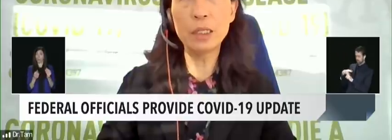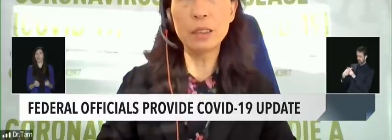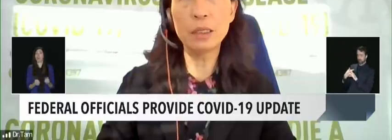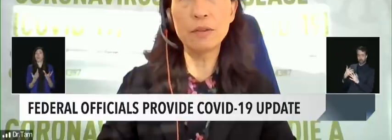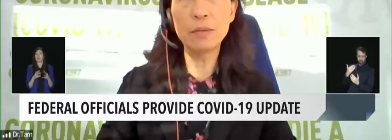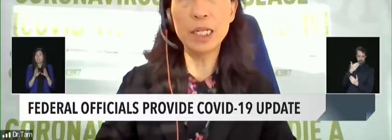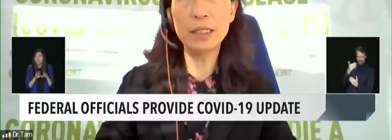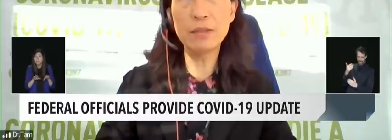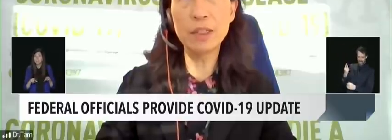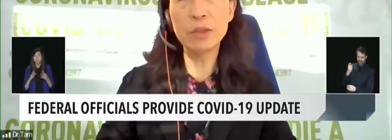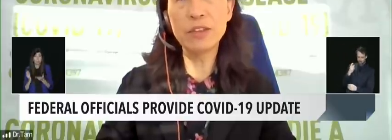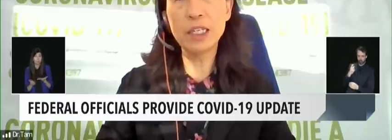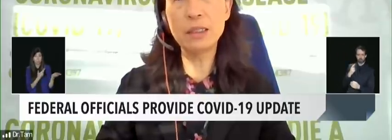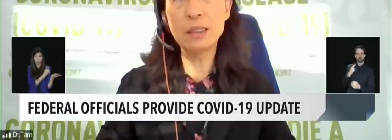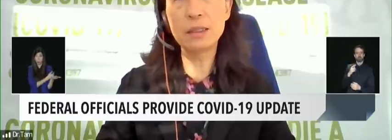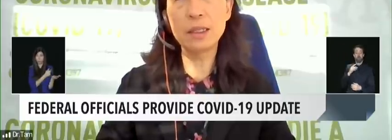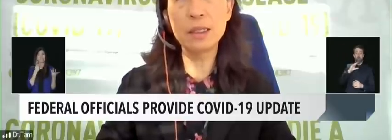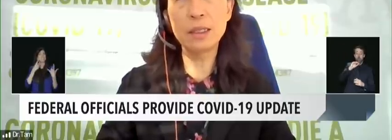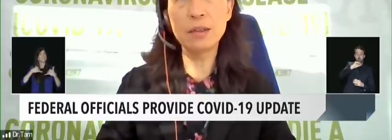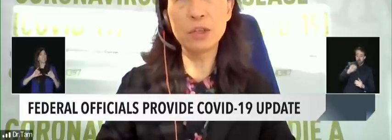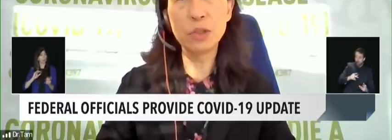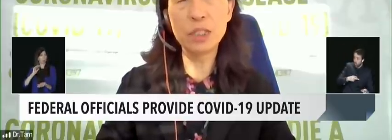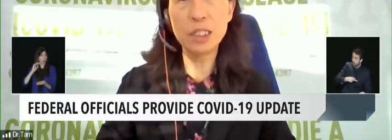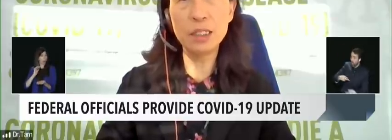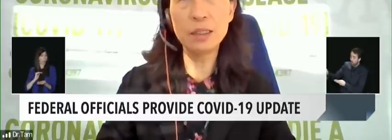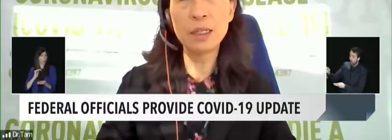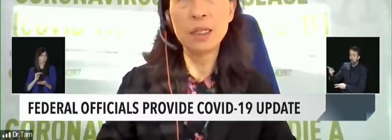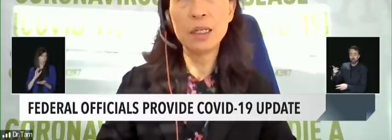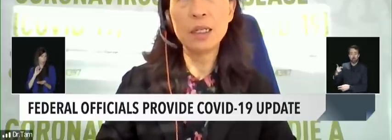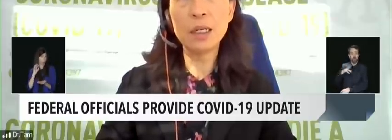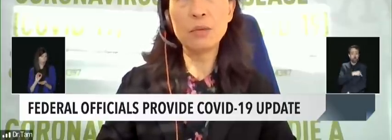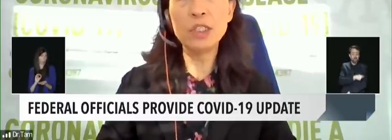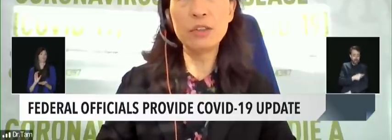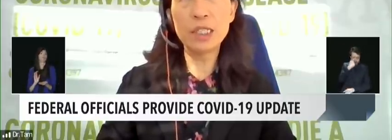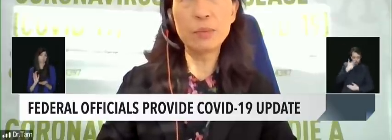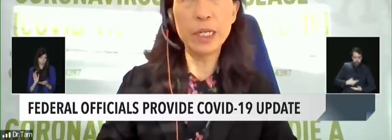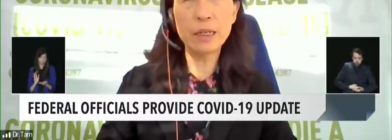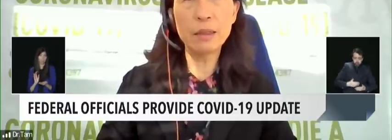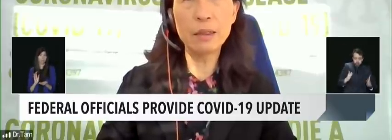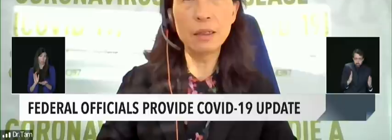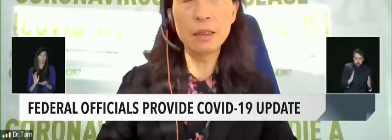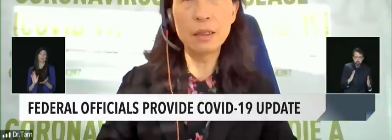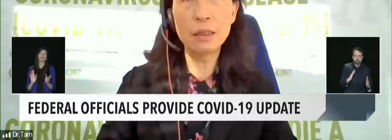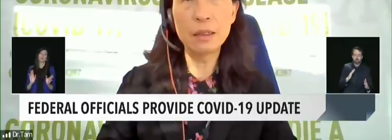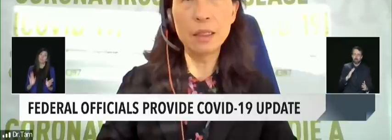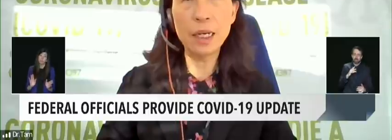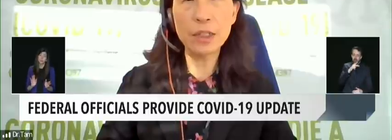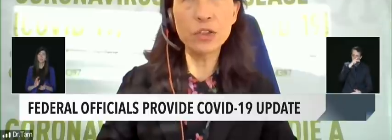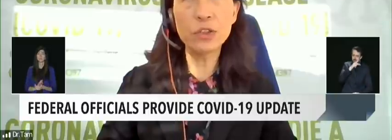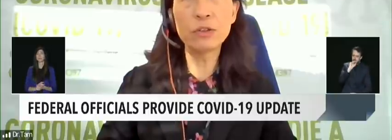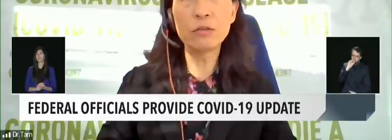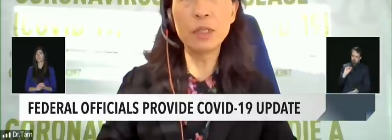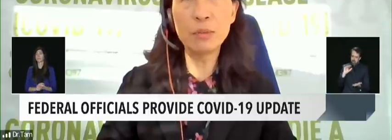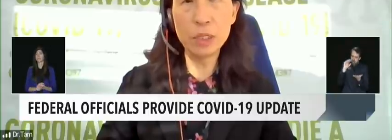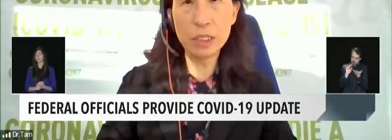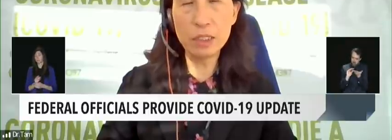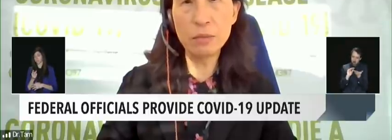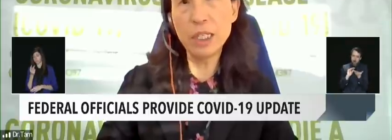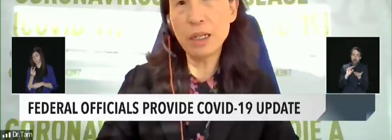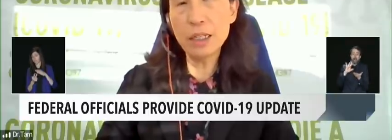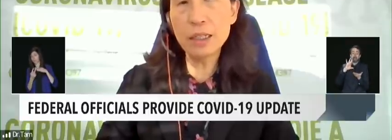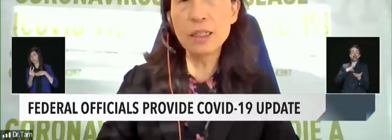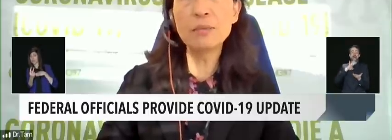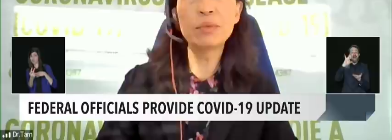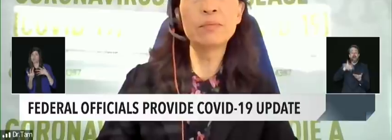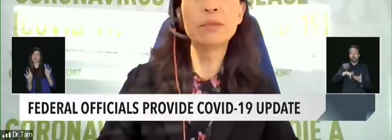but because of the massive number of cases in our communities, we do expect the actual numbers